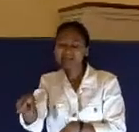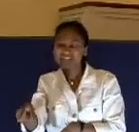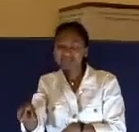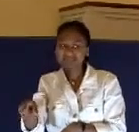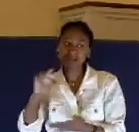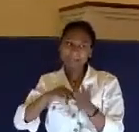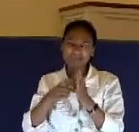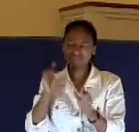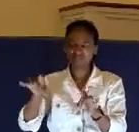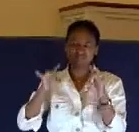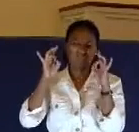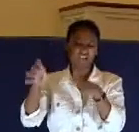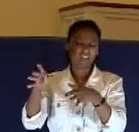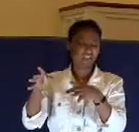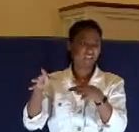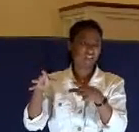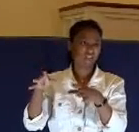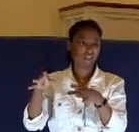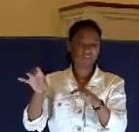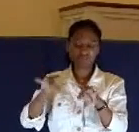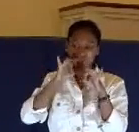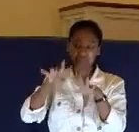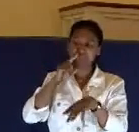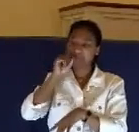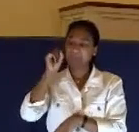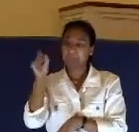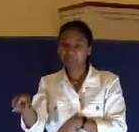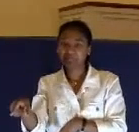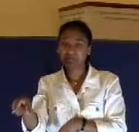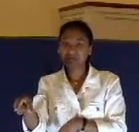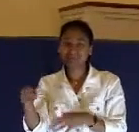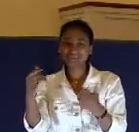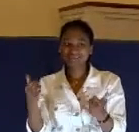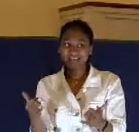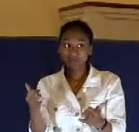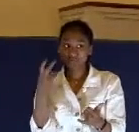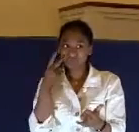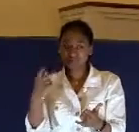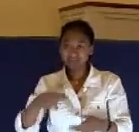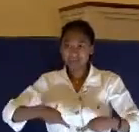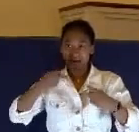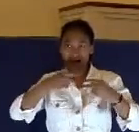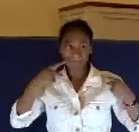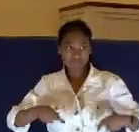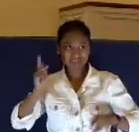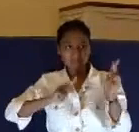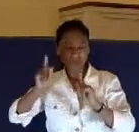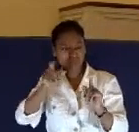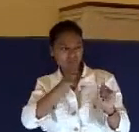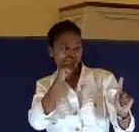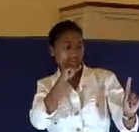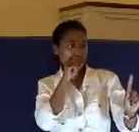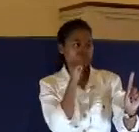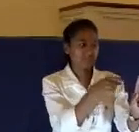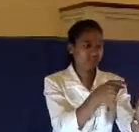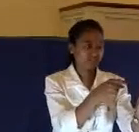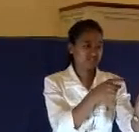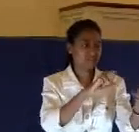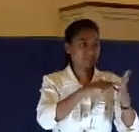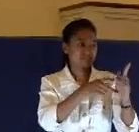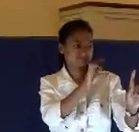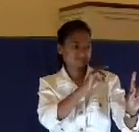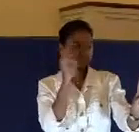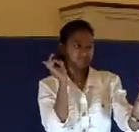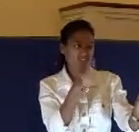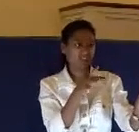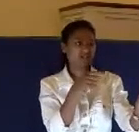This was a symbol of disdain. And this is what they do to Jesus. And then they buffet him, it says in verse 65,